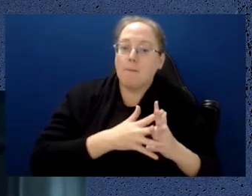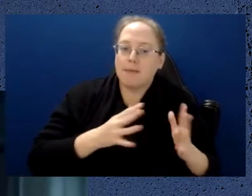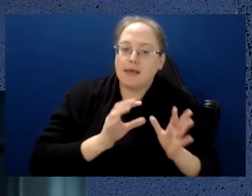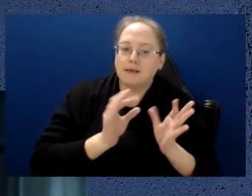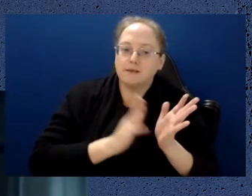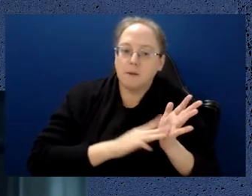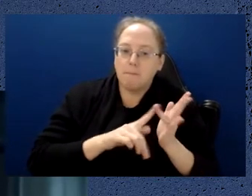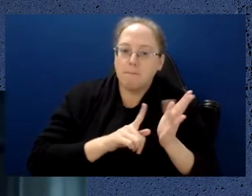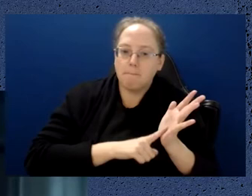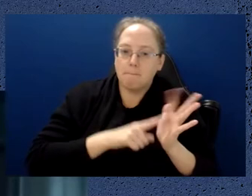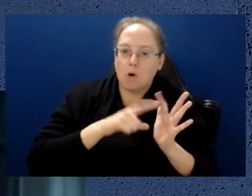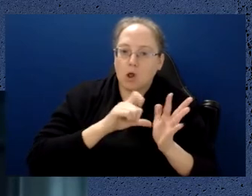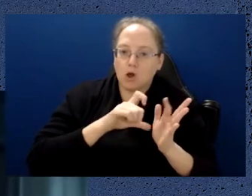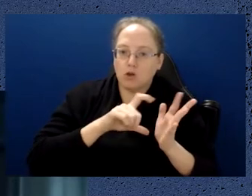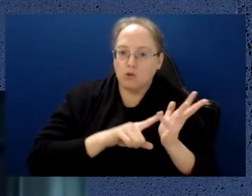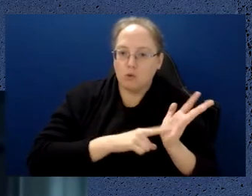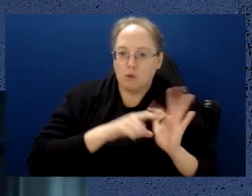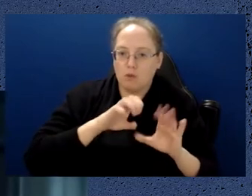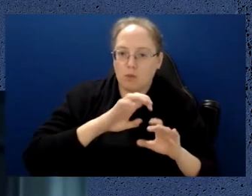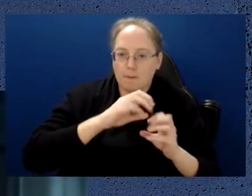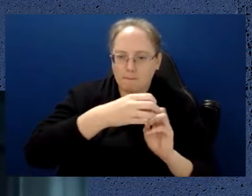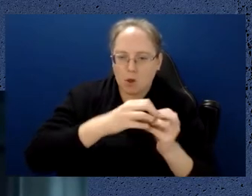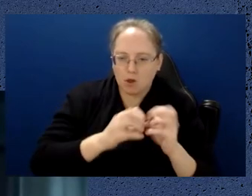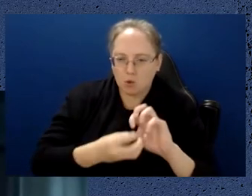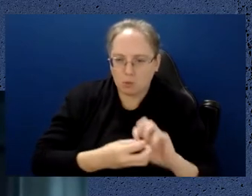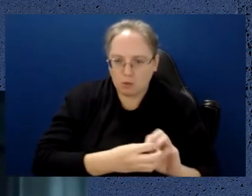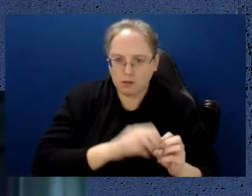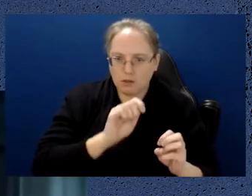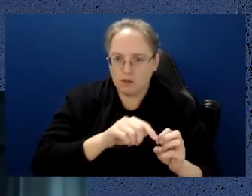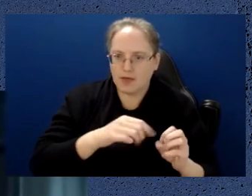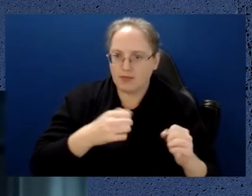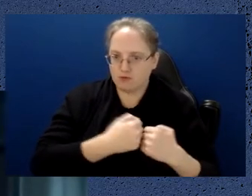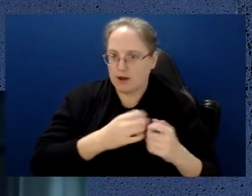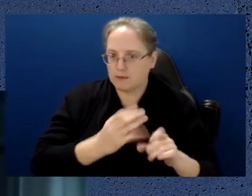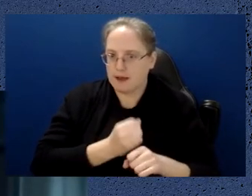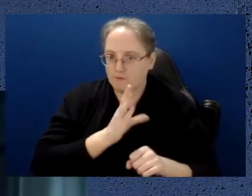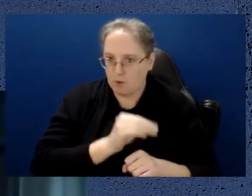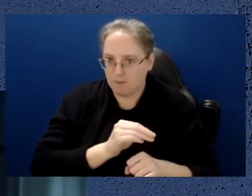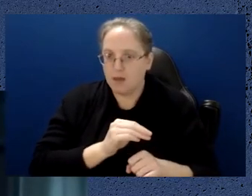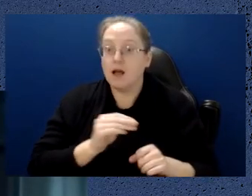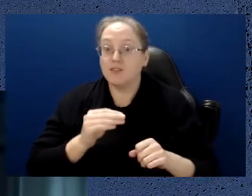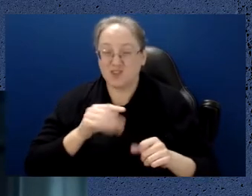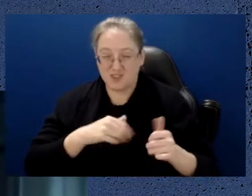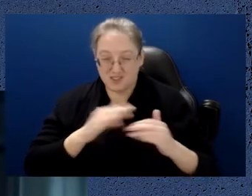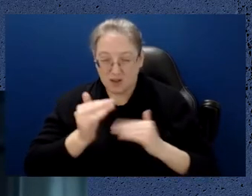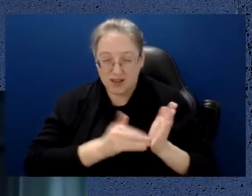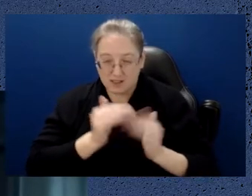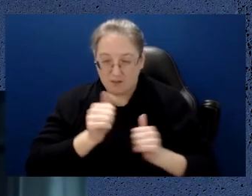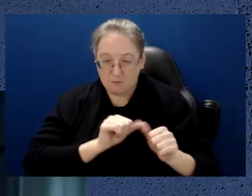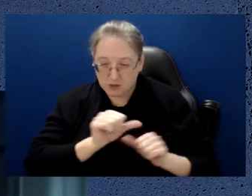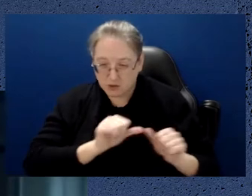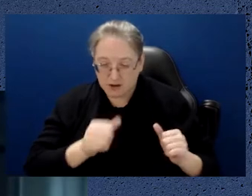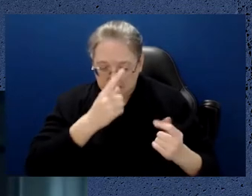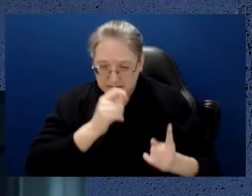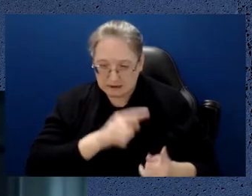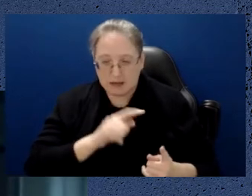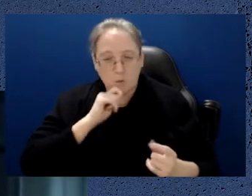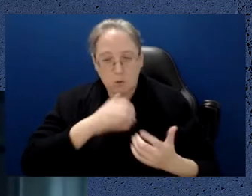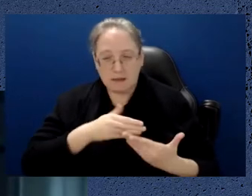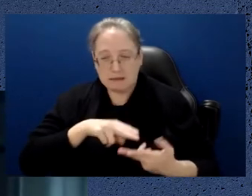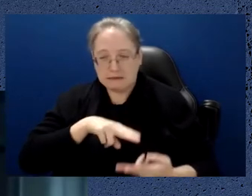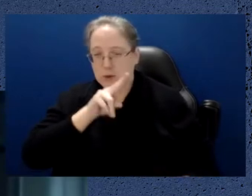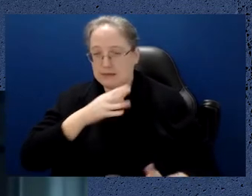is that useful? So if you let me give you one example is the chemical